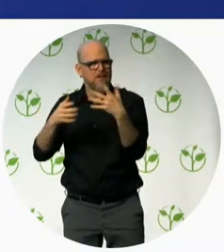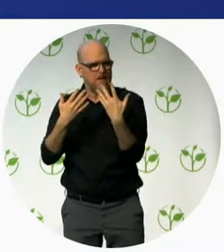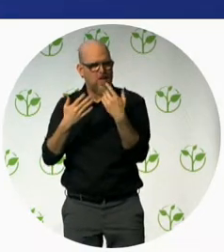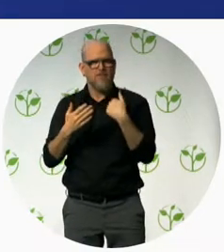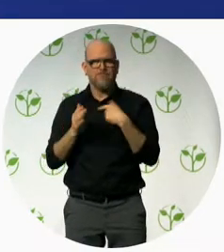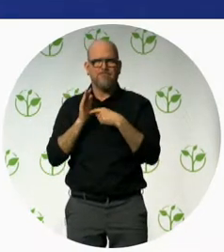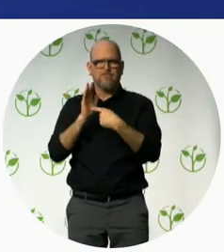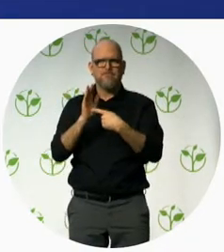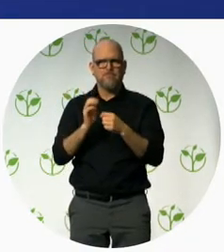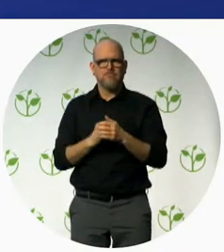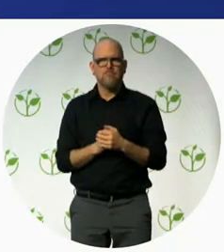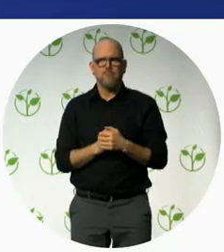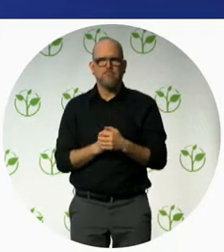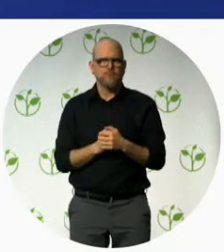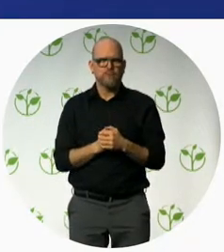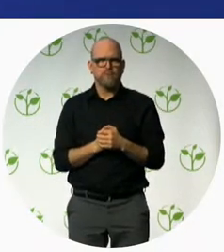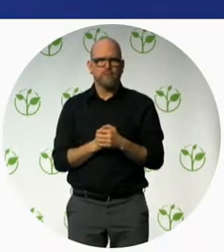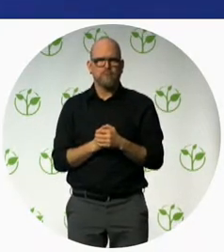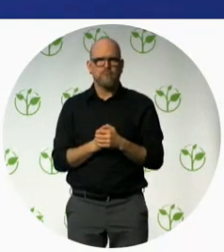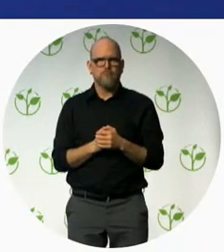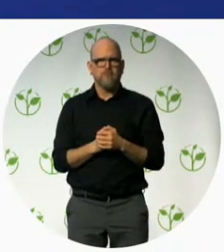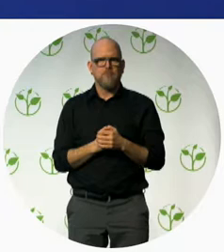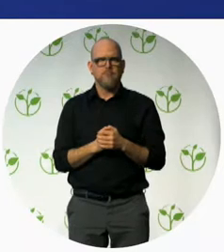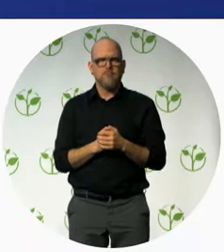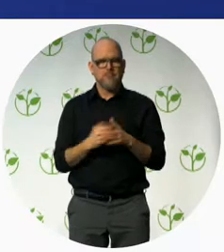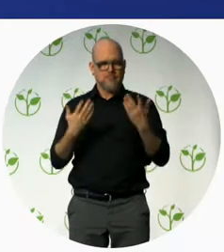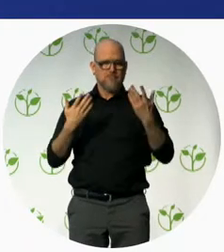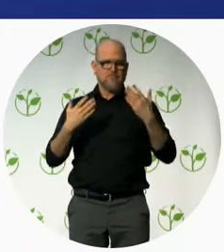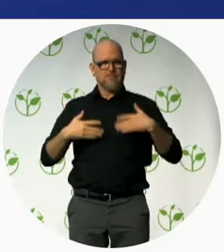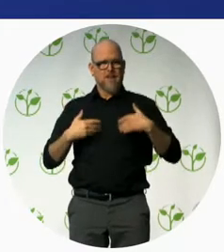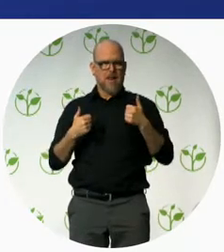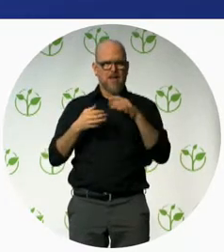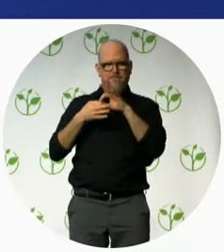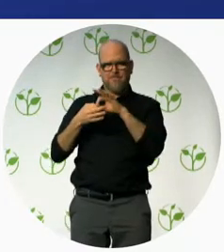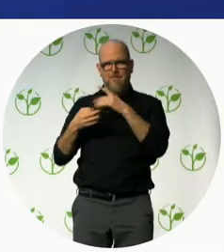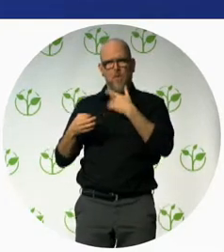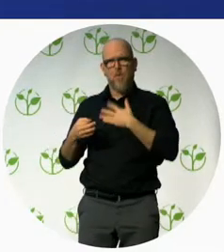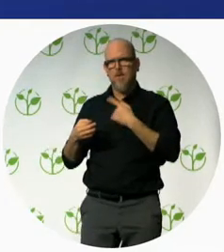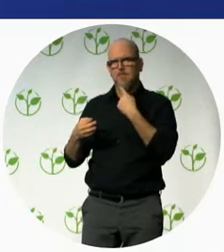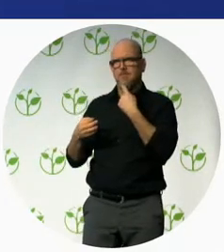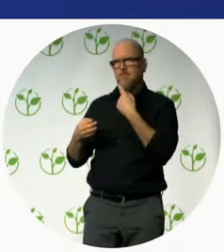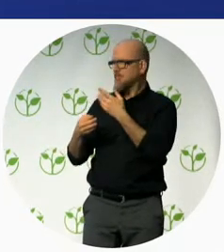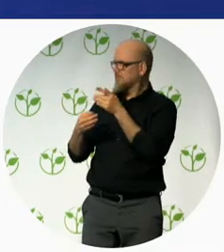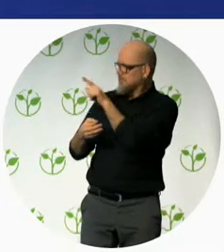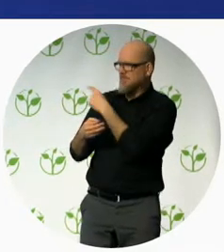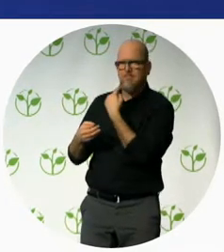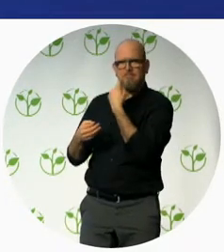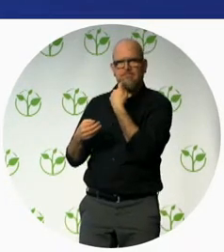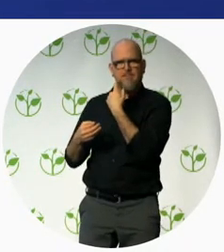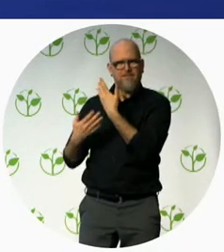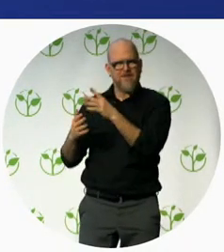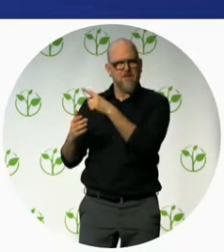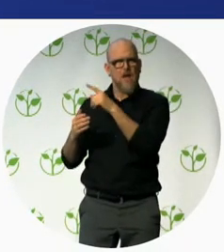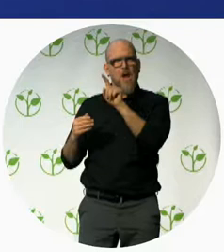Robert Meyer has said speak that question question question what happened actually was the